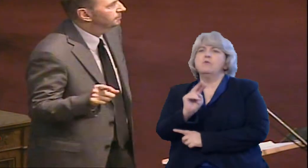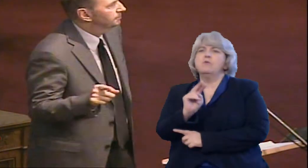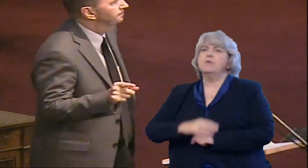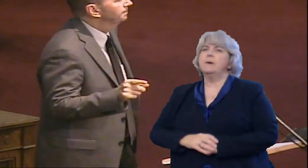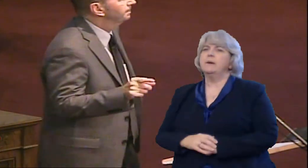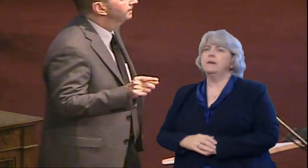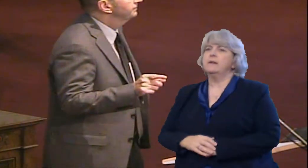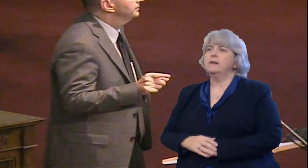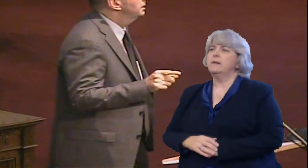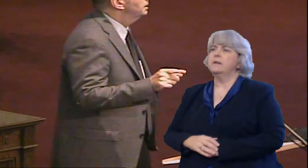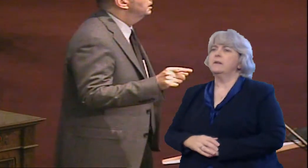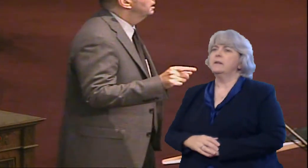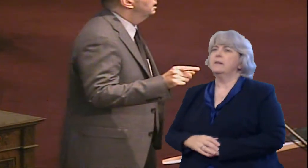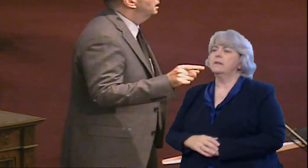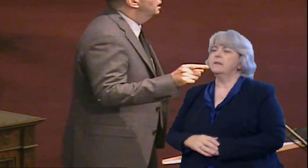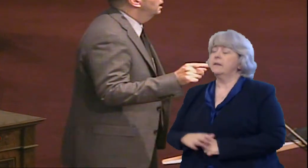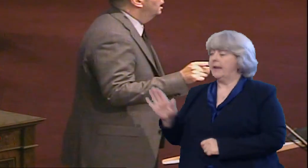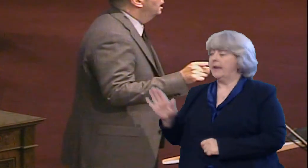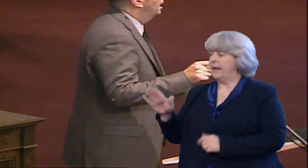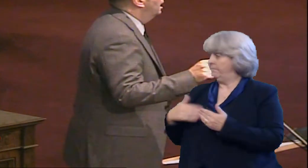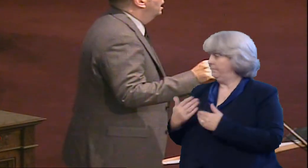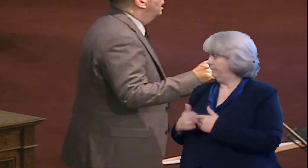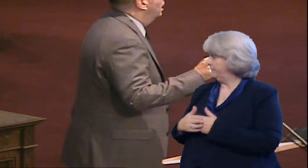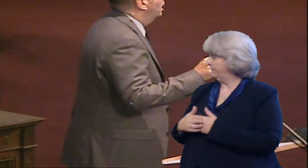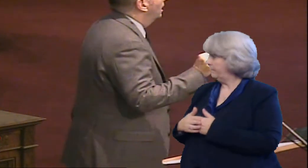further. Let's take